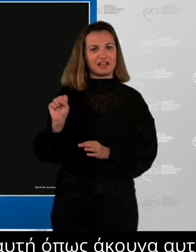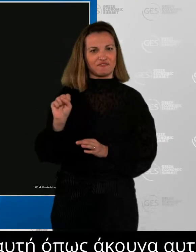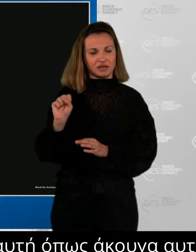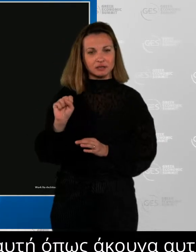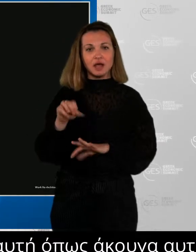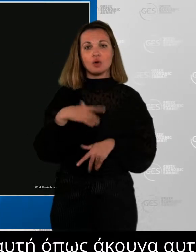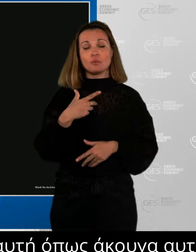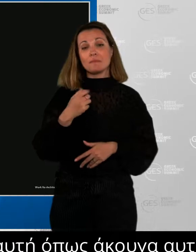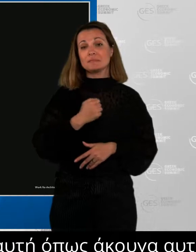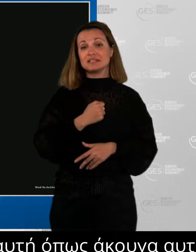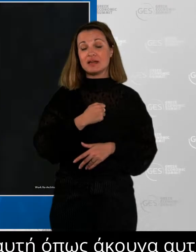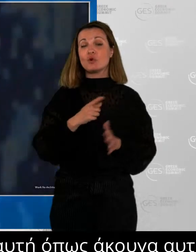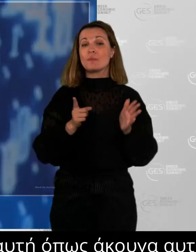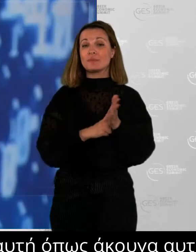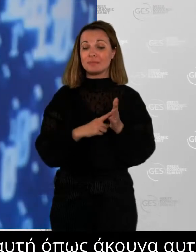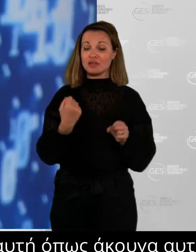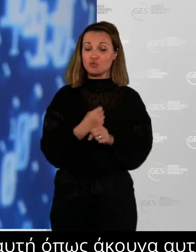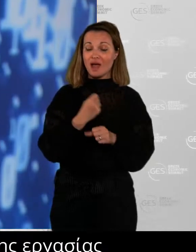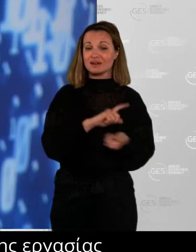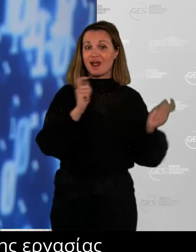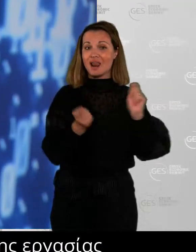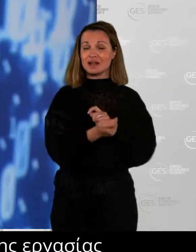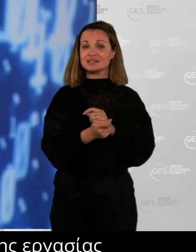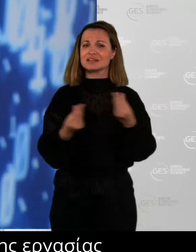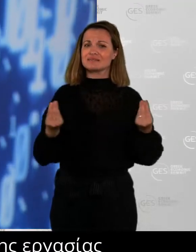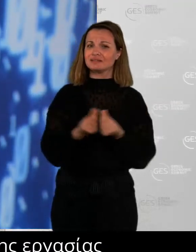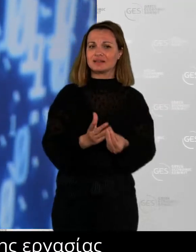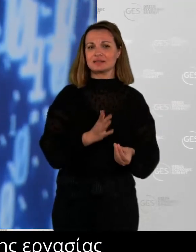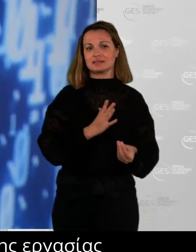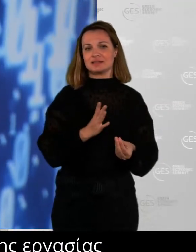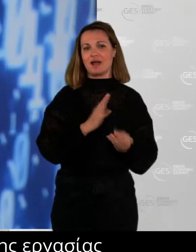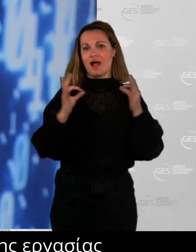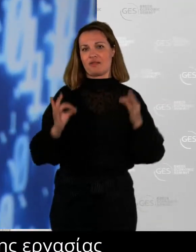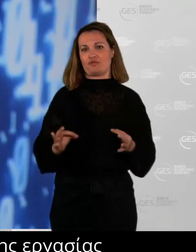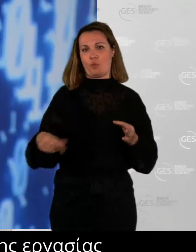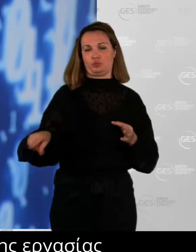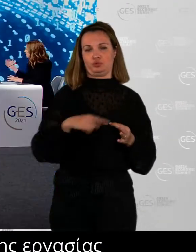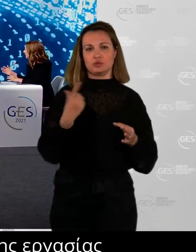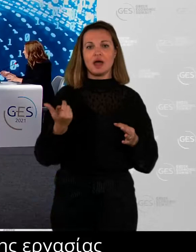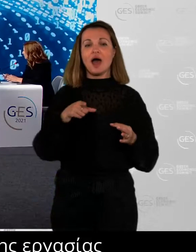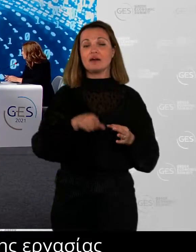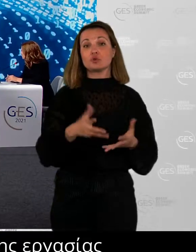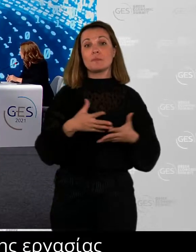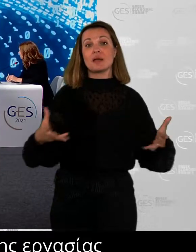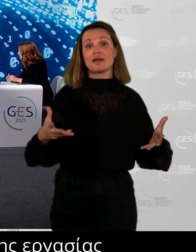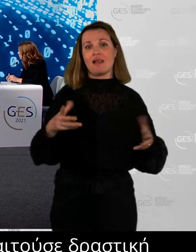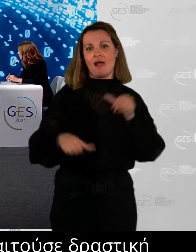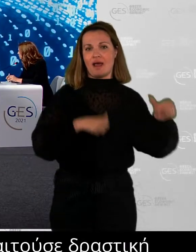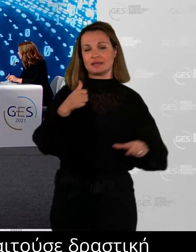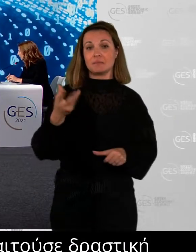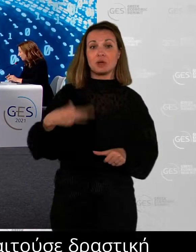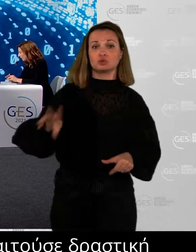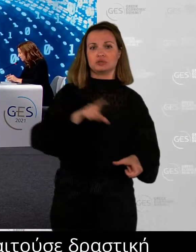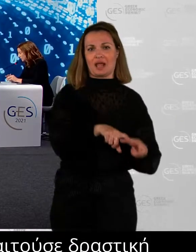standards, would require a very radical change for most organizations in the country. So, hopefully, we'll have the time and I'll get back to you with some